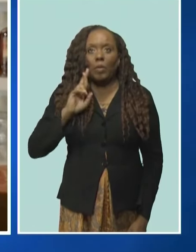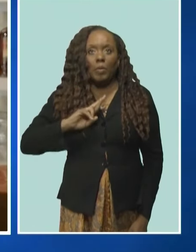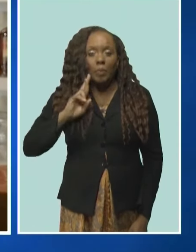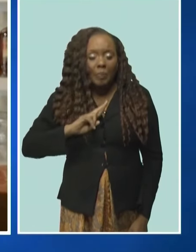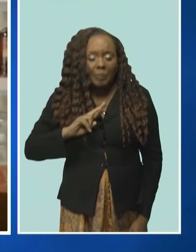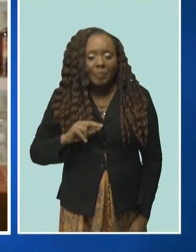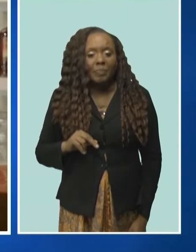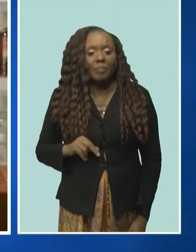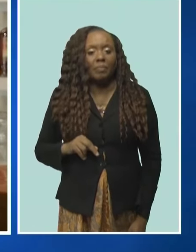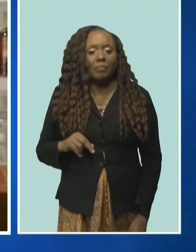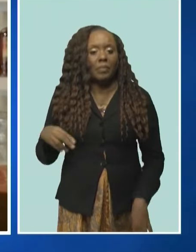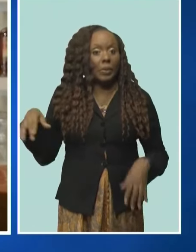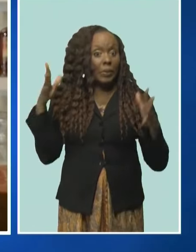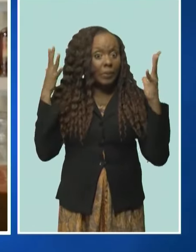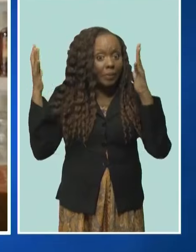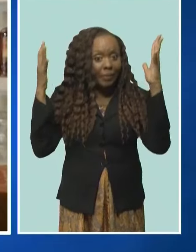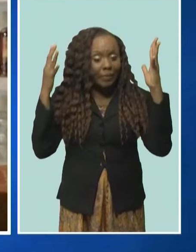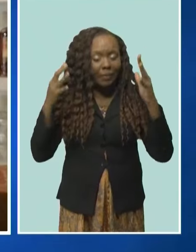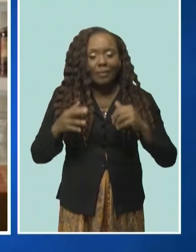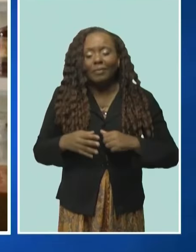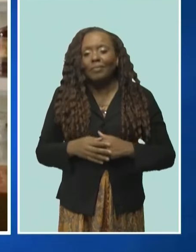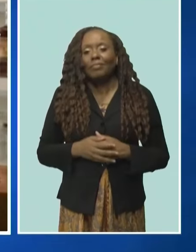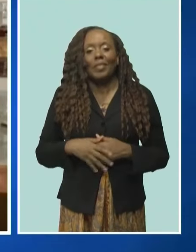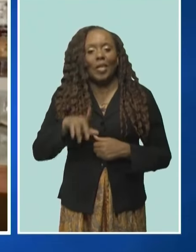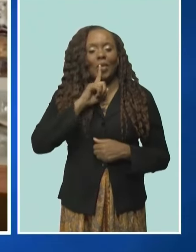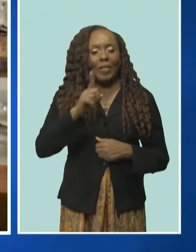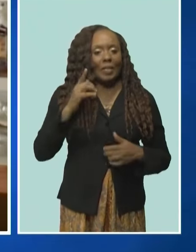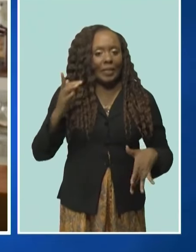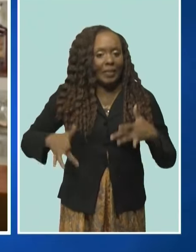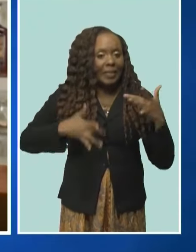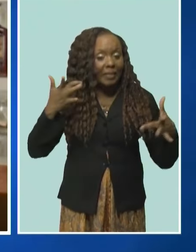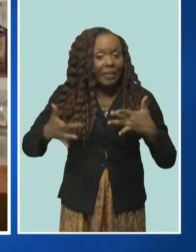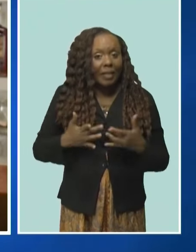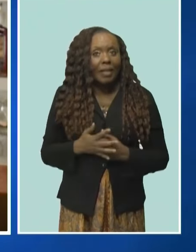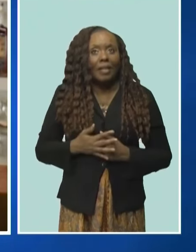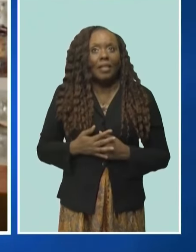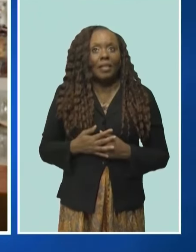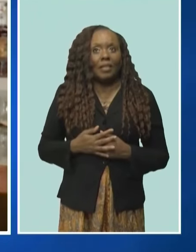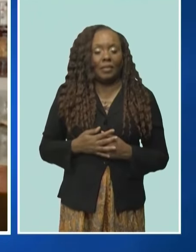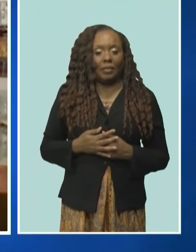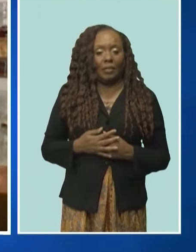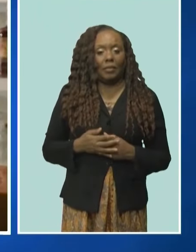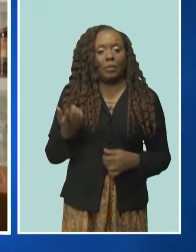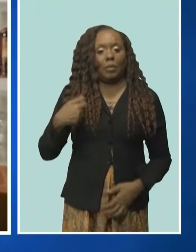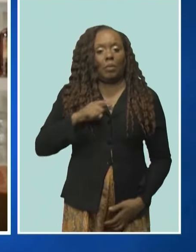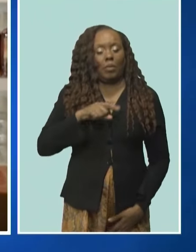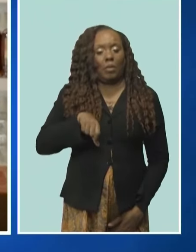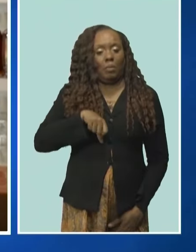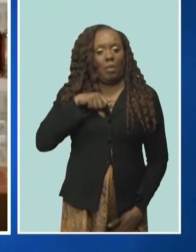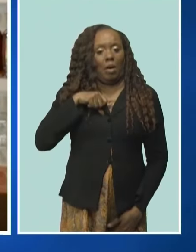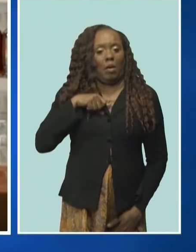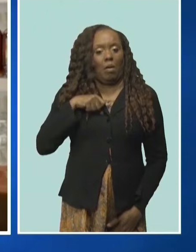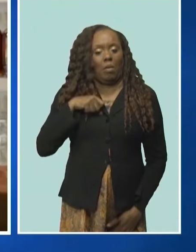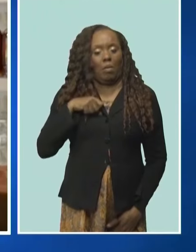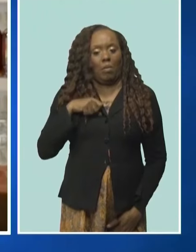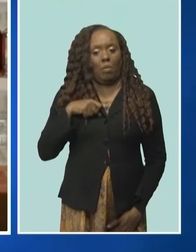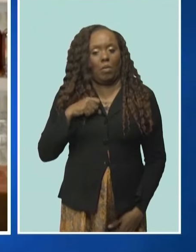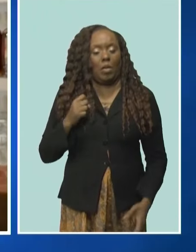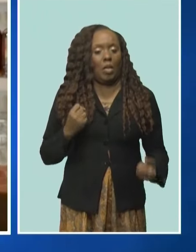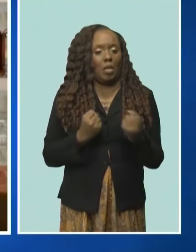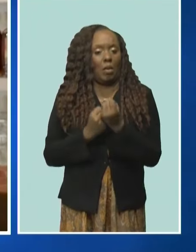And we're equally excited to say that we are the proud sponsor and the official sponsor